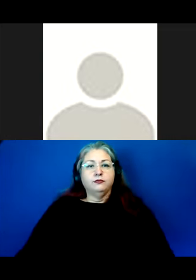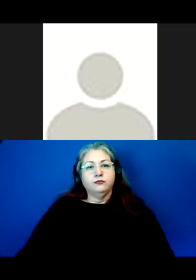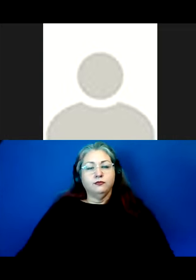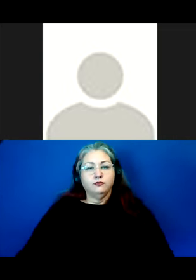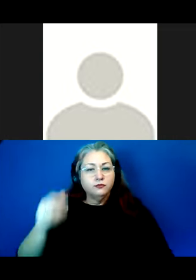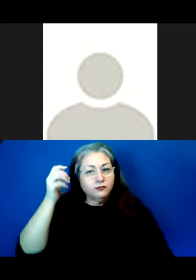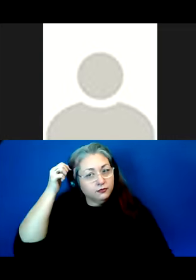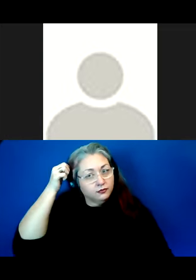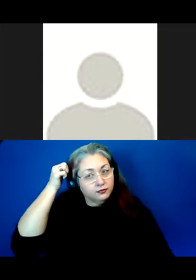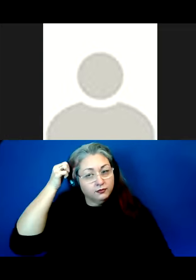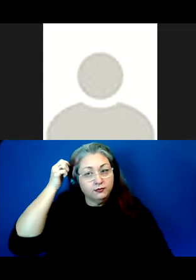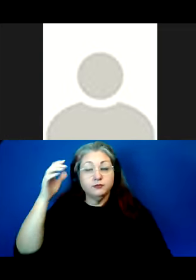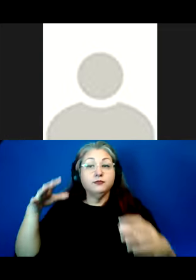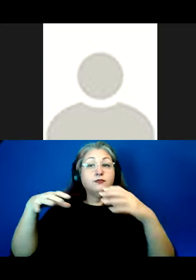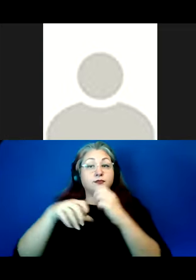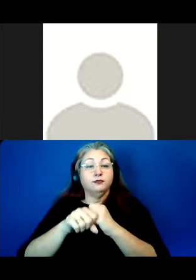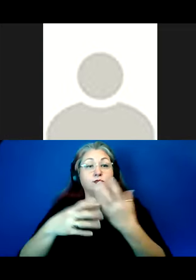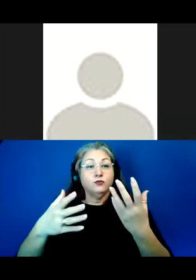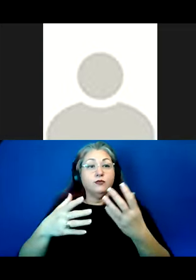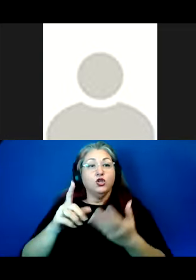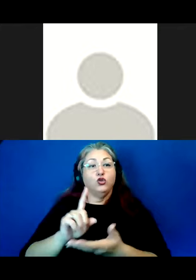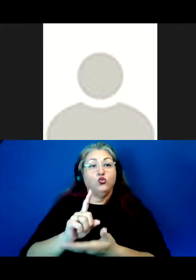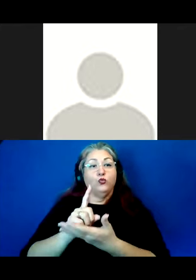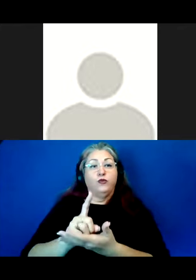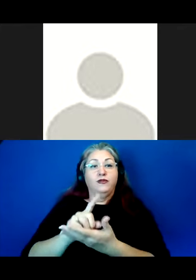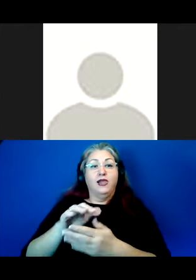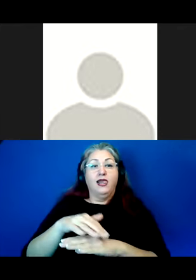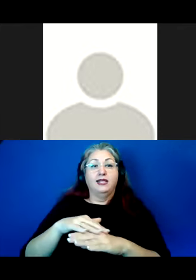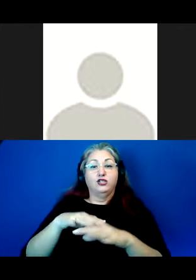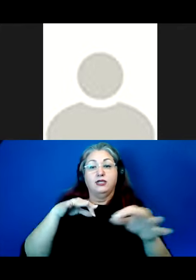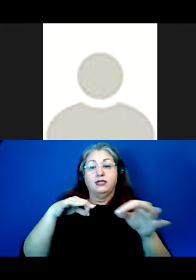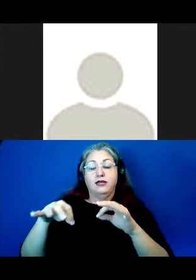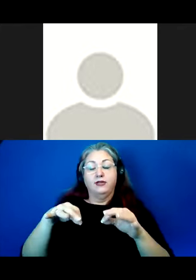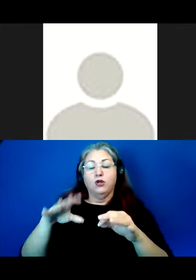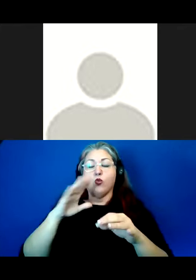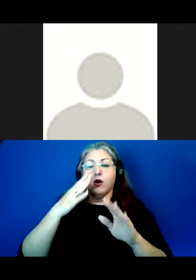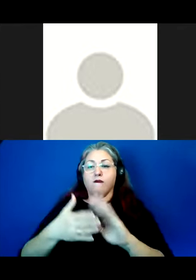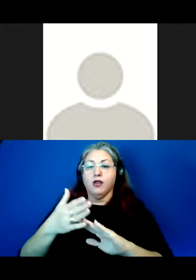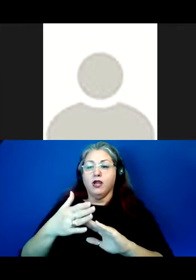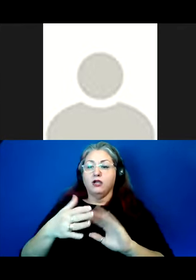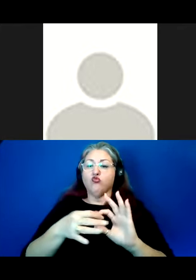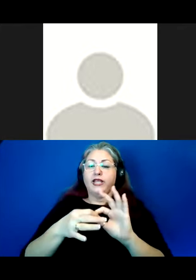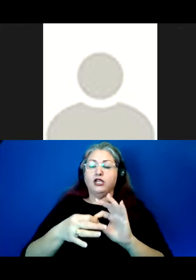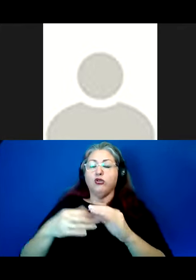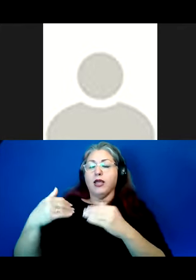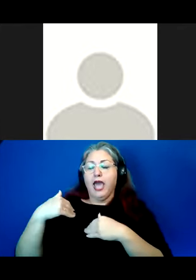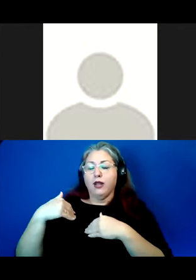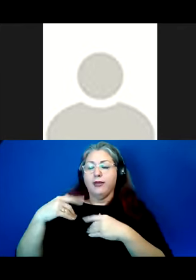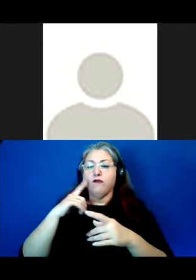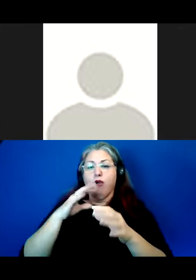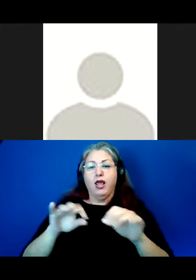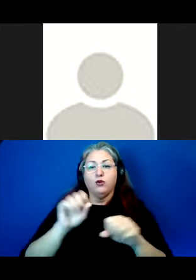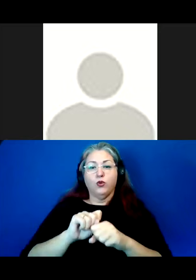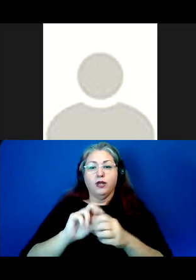In summary, privileging indigenous community definitions of language facilitates relational accountability and language work, and thus